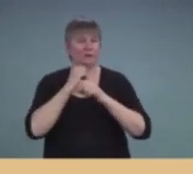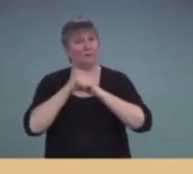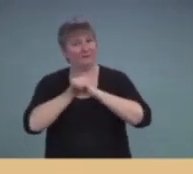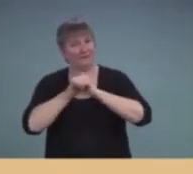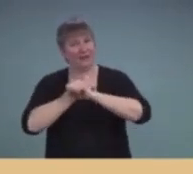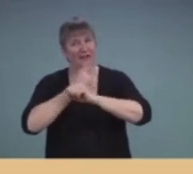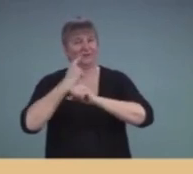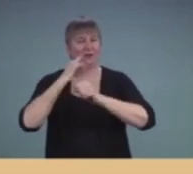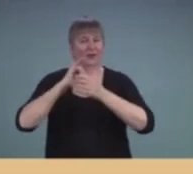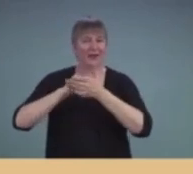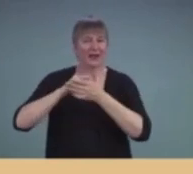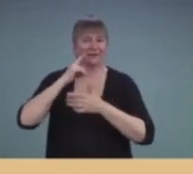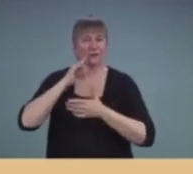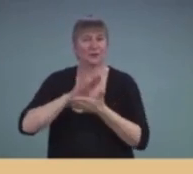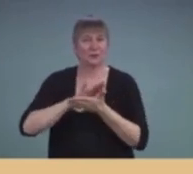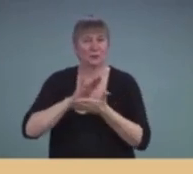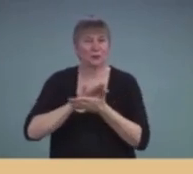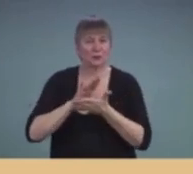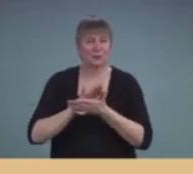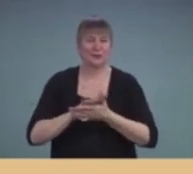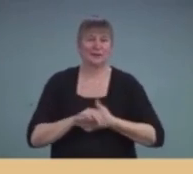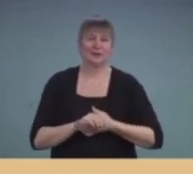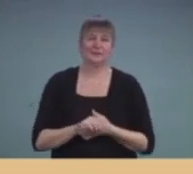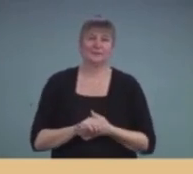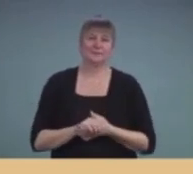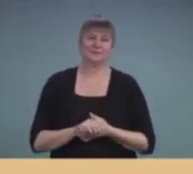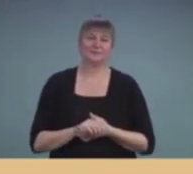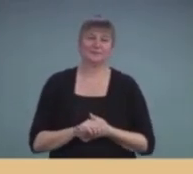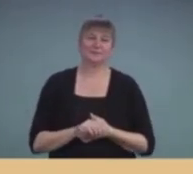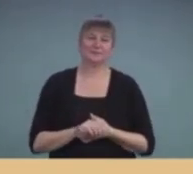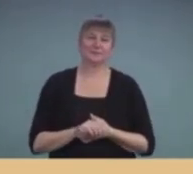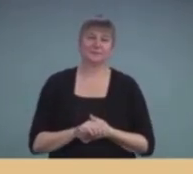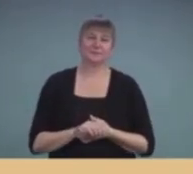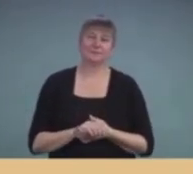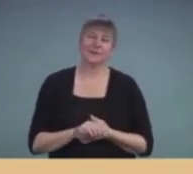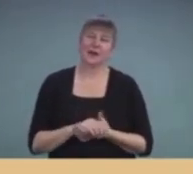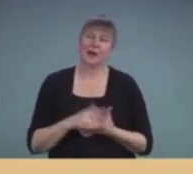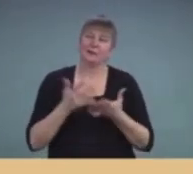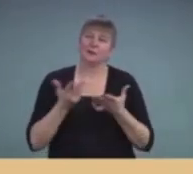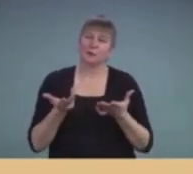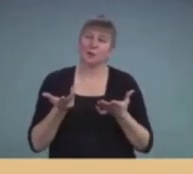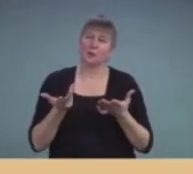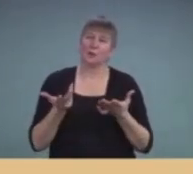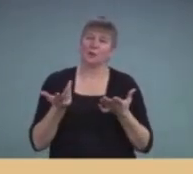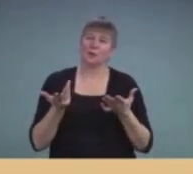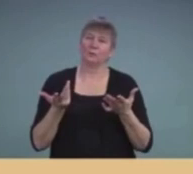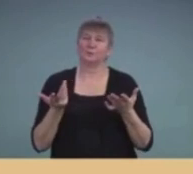equipment for school use. I guess we're looking at how can we